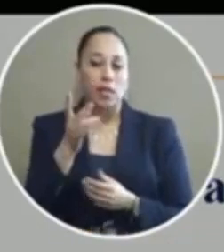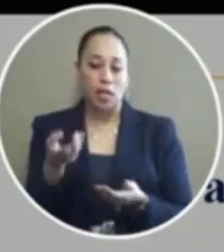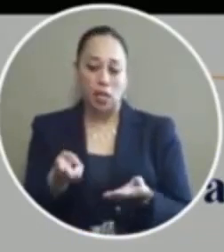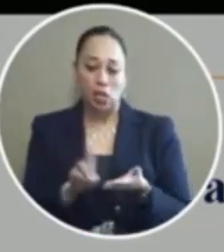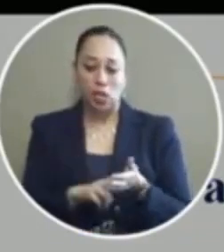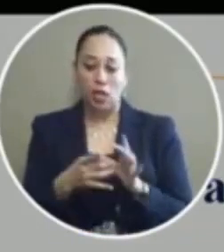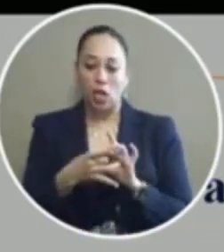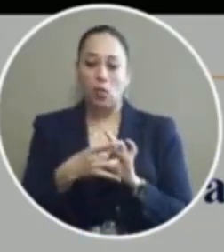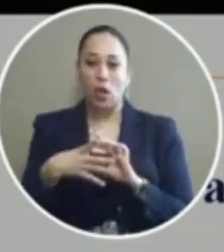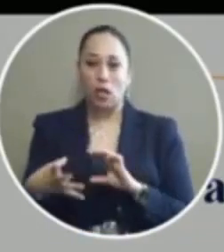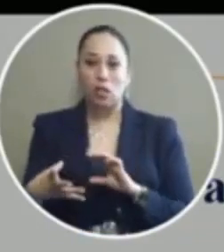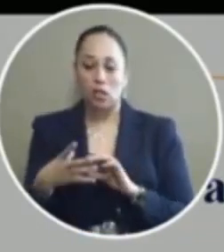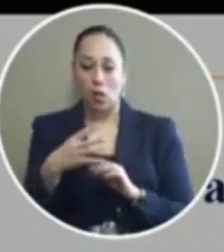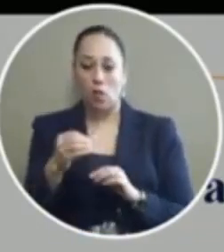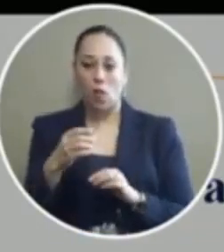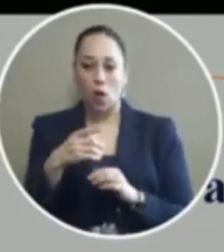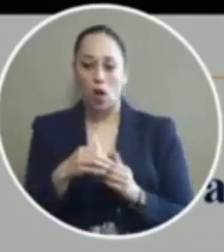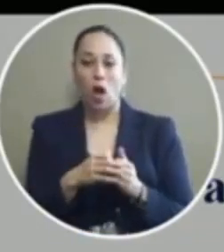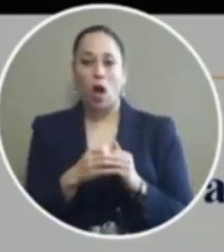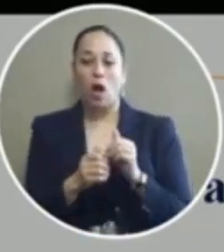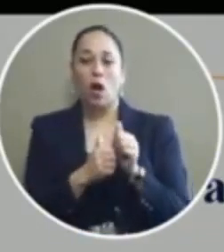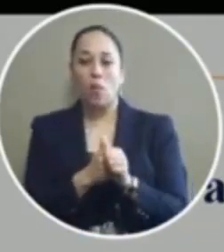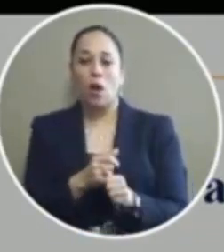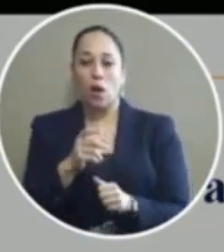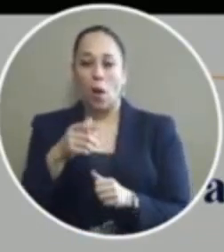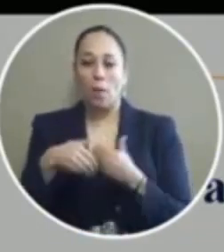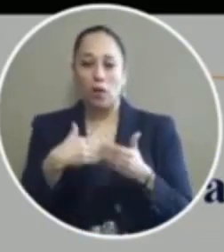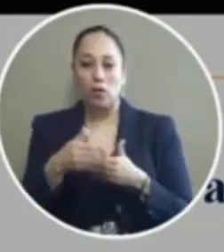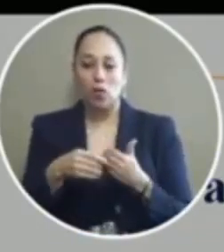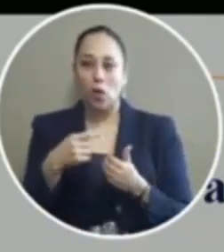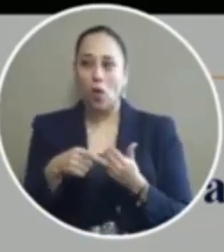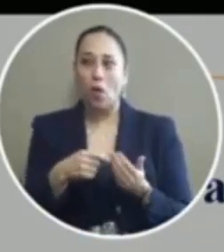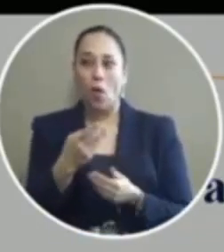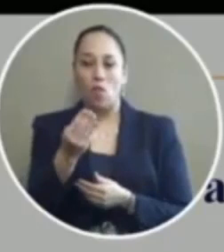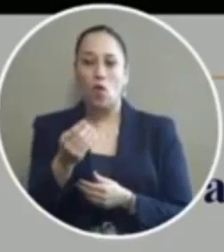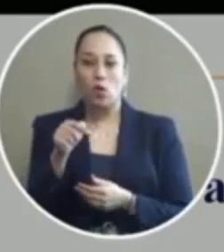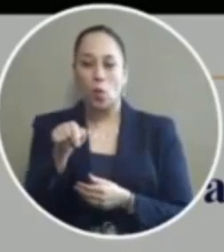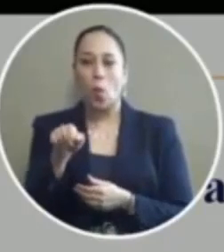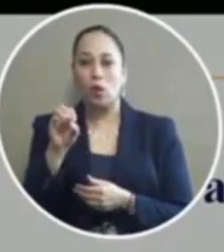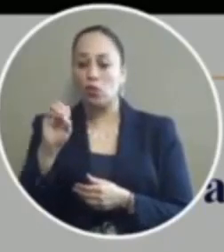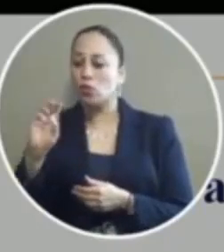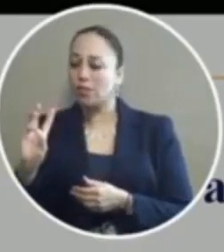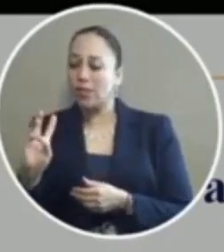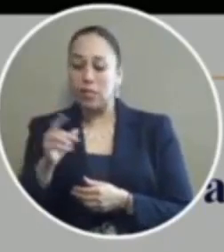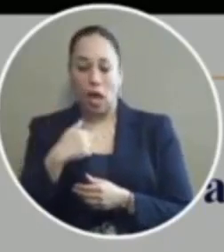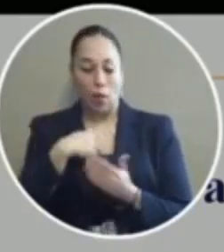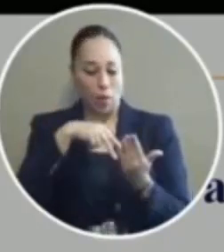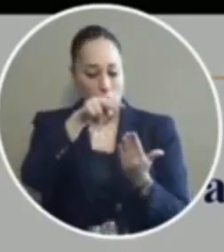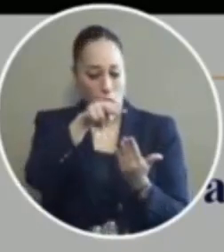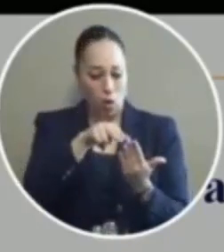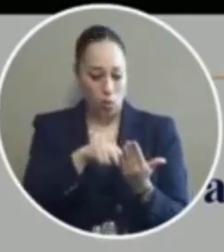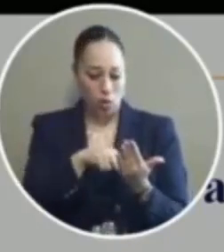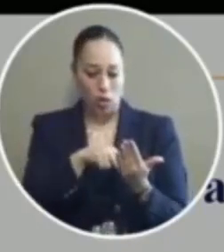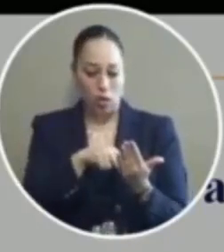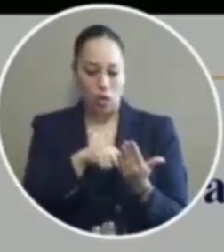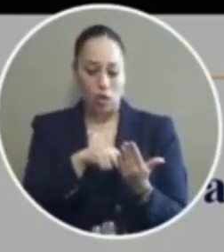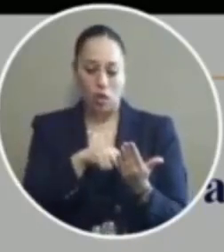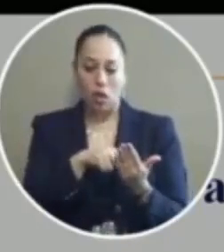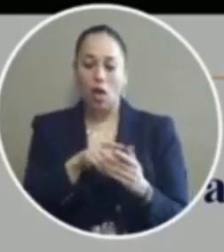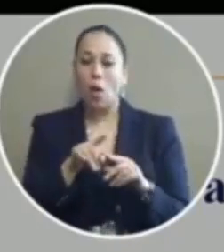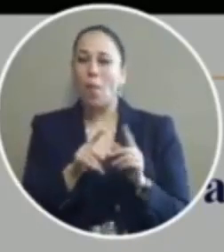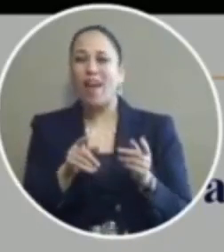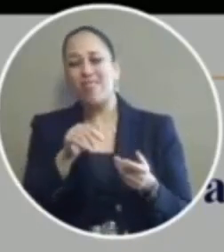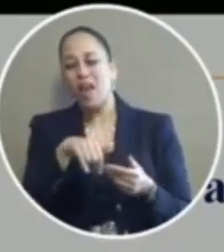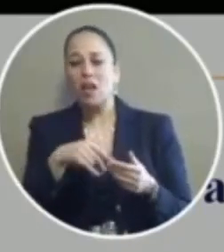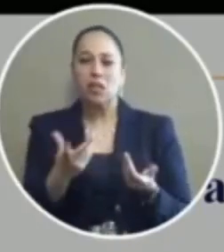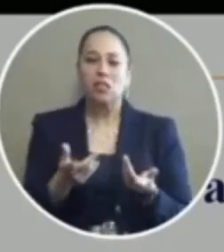release it's under the code of criminal procedure article number 1406 I won't read it of a very of a Bradom but it